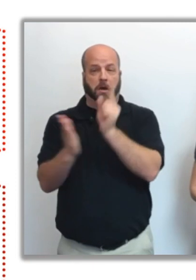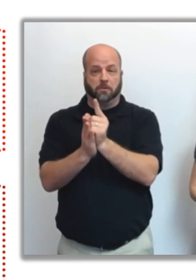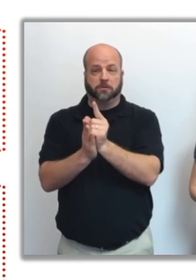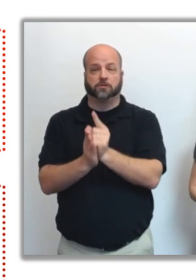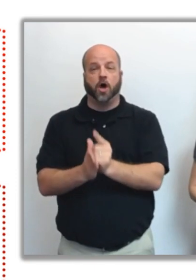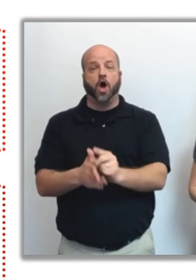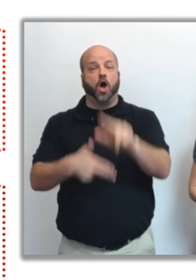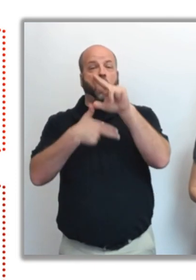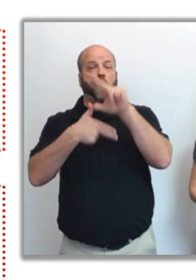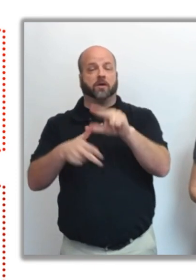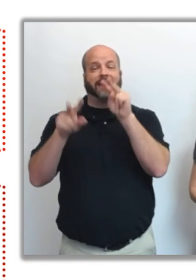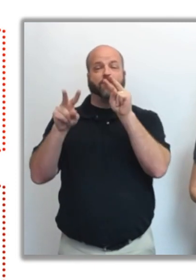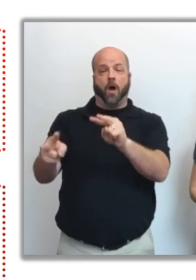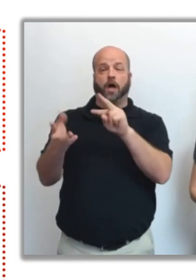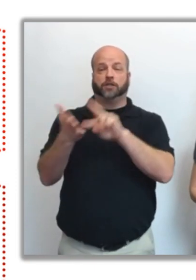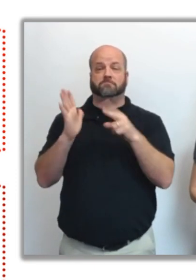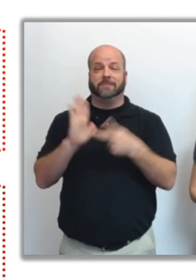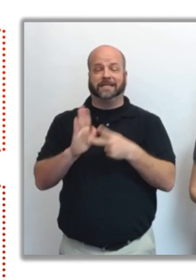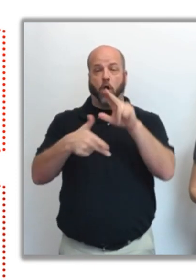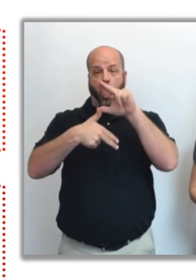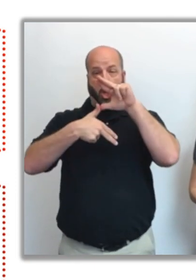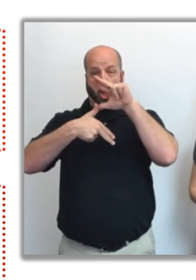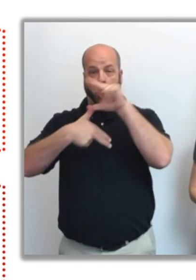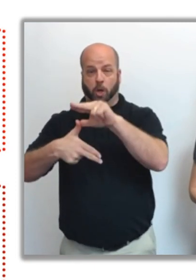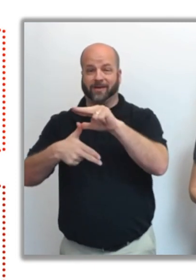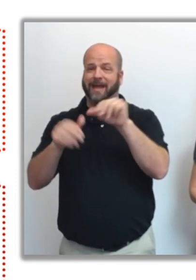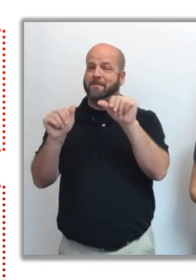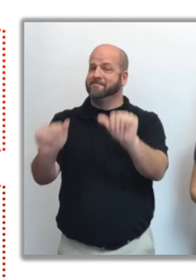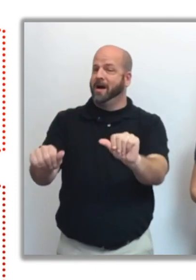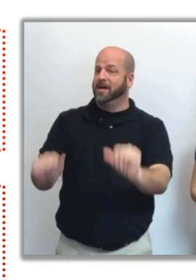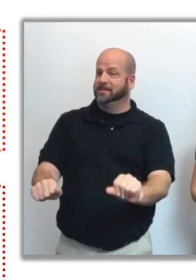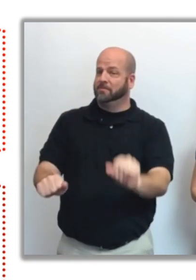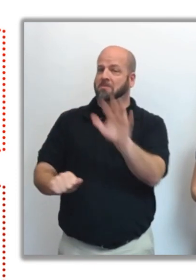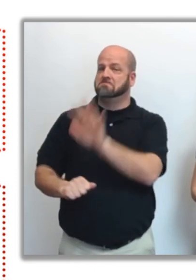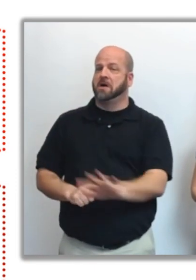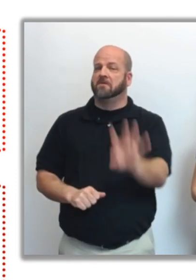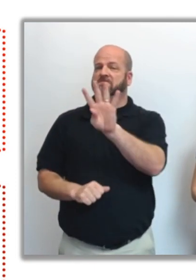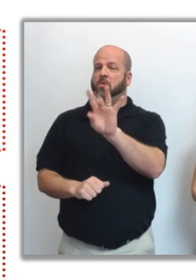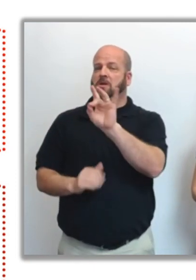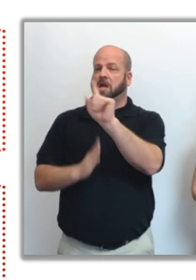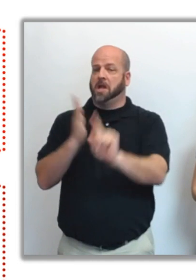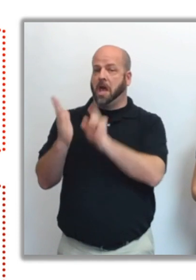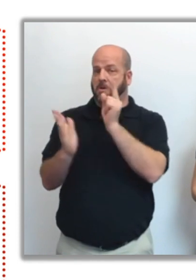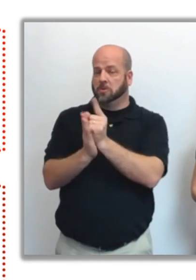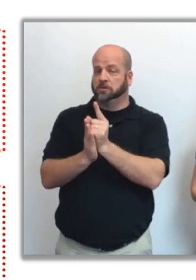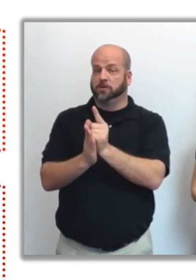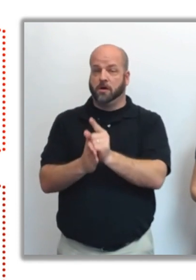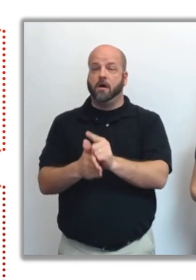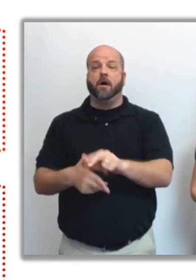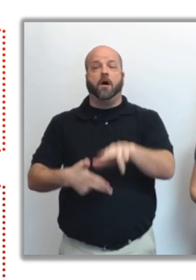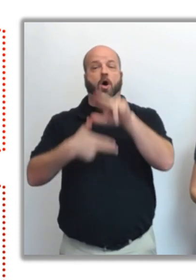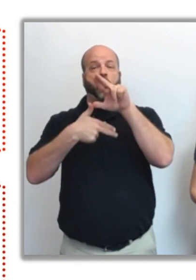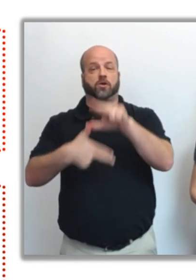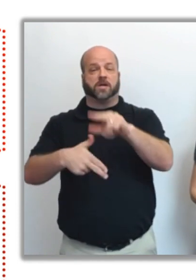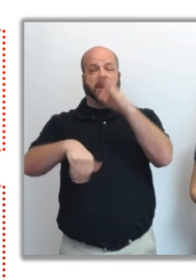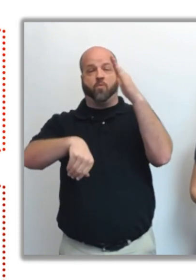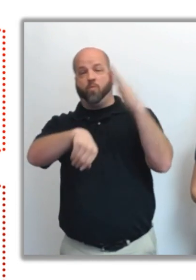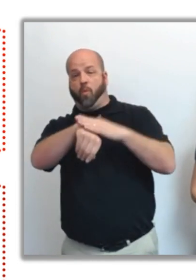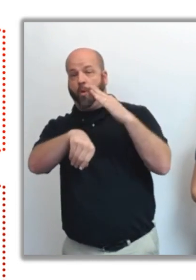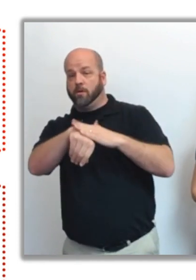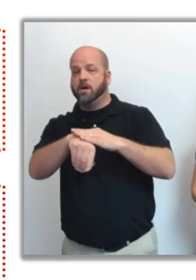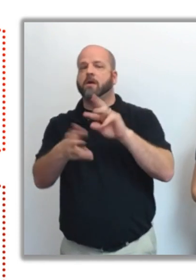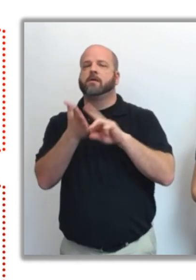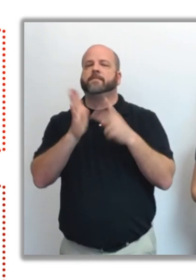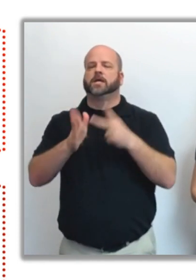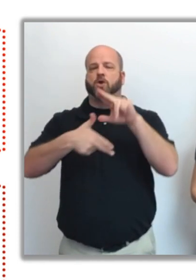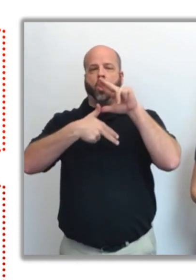watch means that hurricane conditions are possible within the next 48 hours. A hurricane warning means that